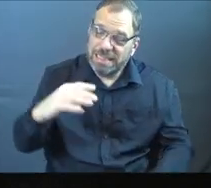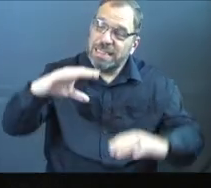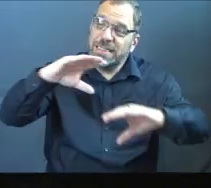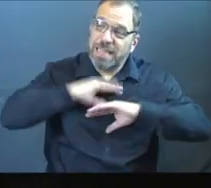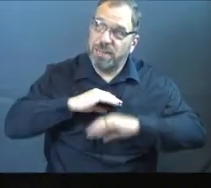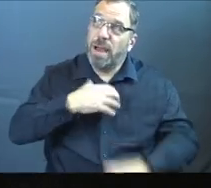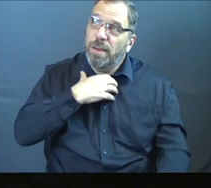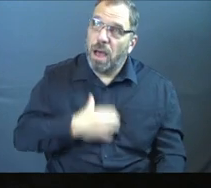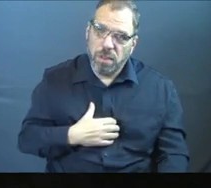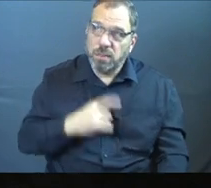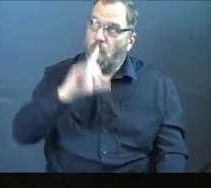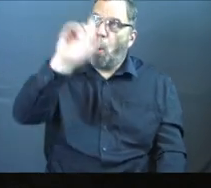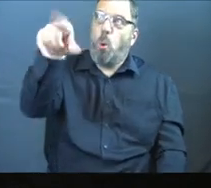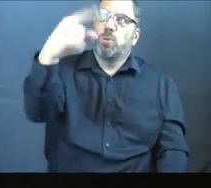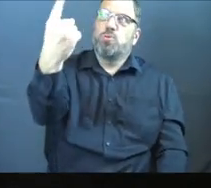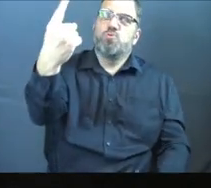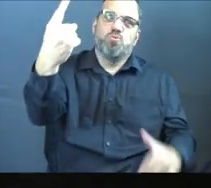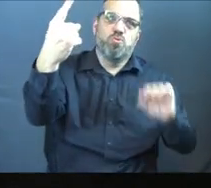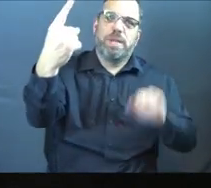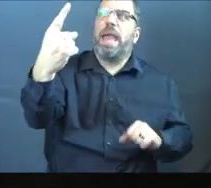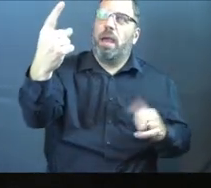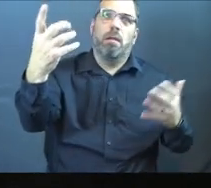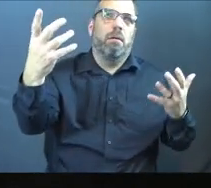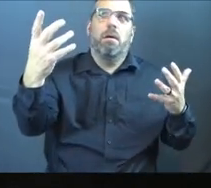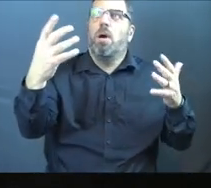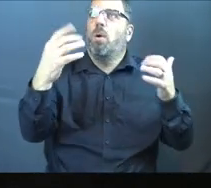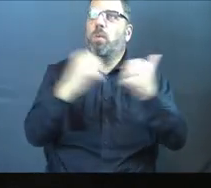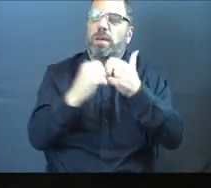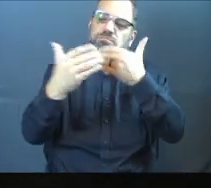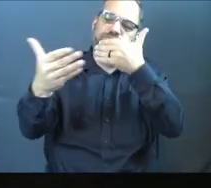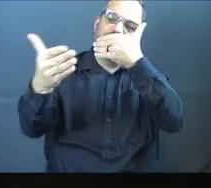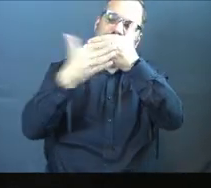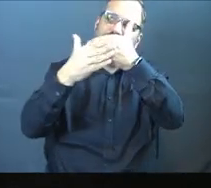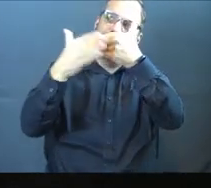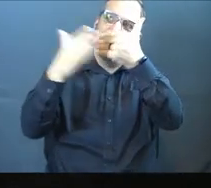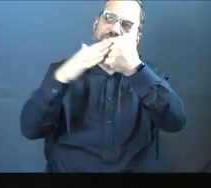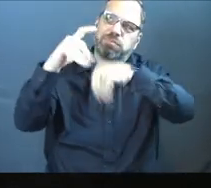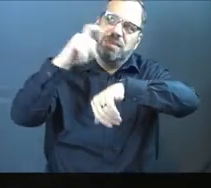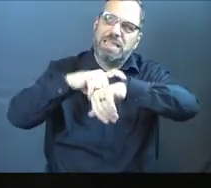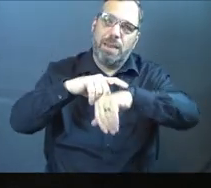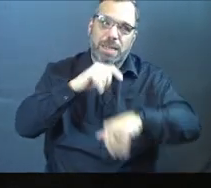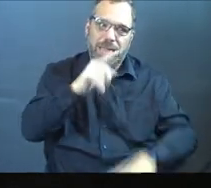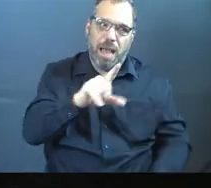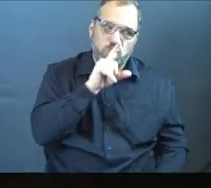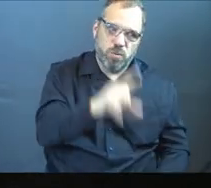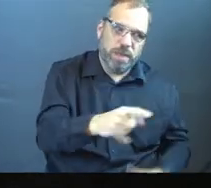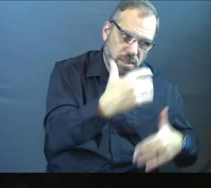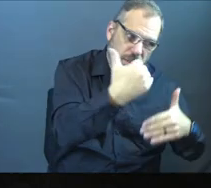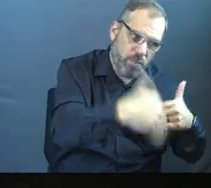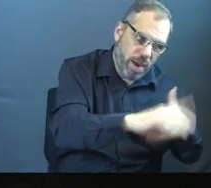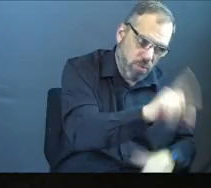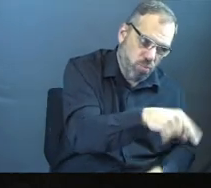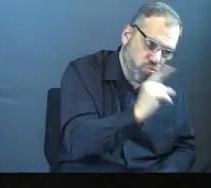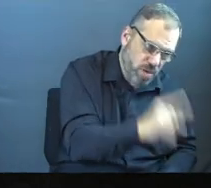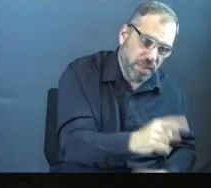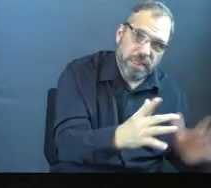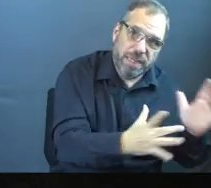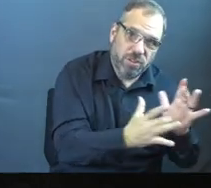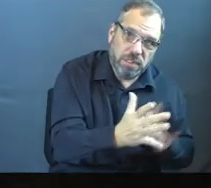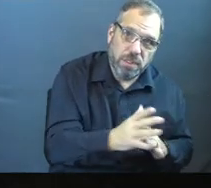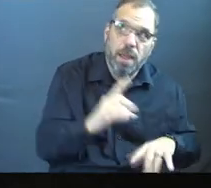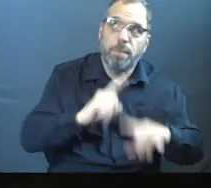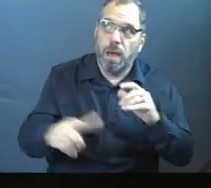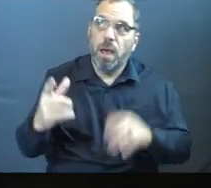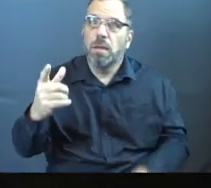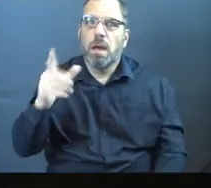satisfy my hunger in a way that only you can, Lord, with closeness and time with you, not by actual bread alone. Like Jesus says, Lord,